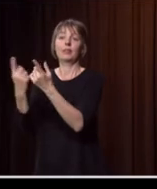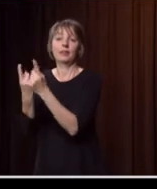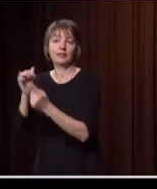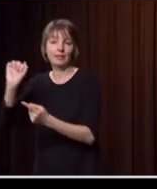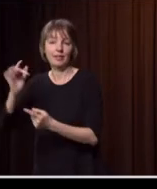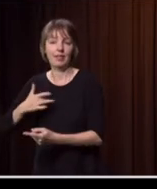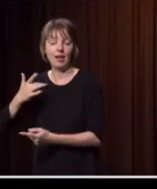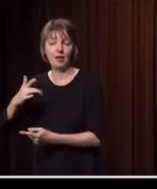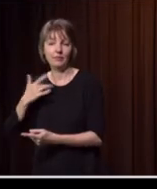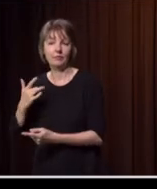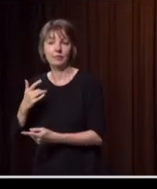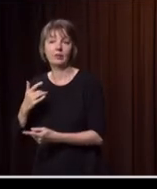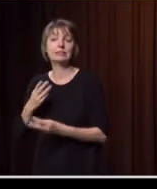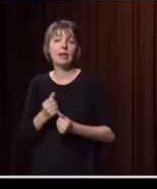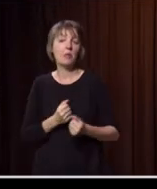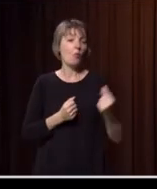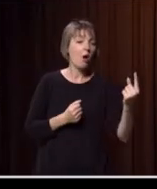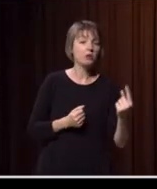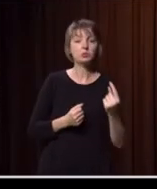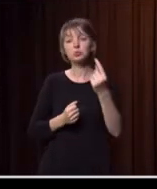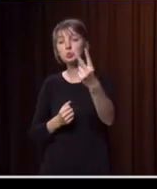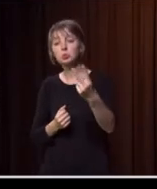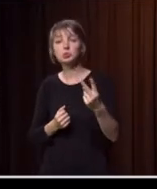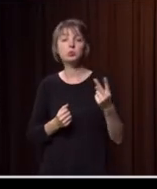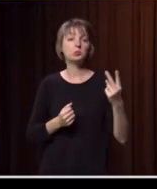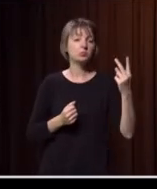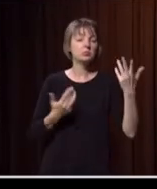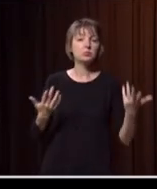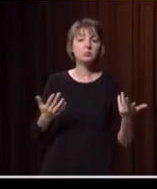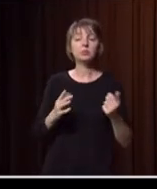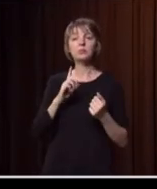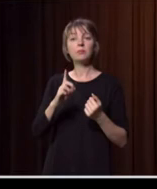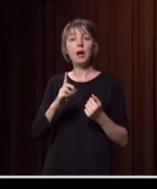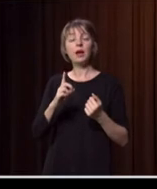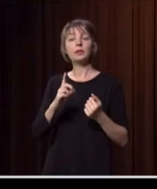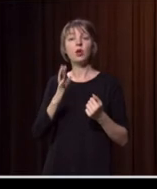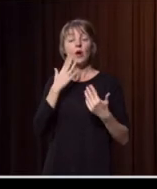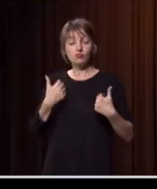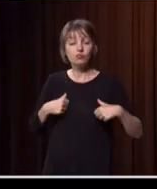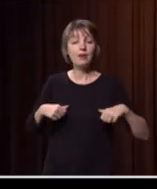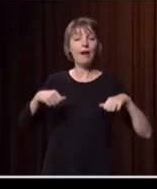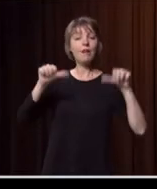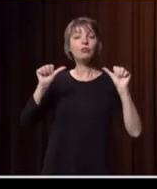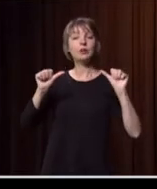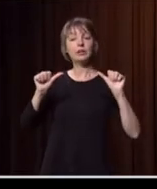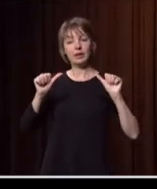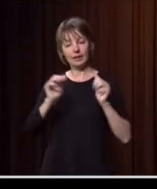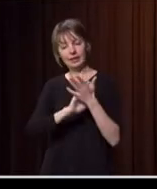For other communities, it might only be one or two of them, but they're really big, significant disruptions. And coming out the other side in that recovery and healing journey,